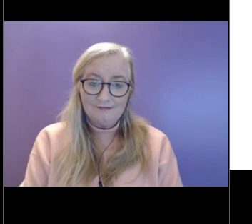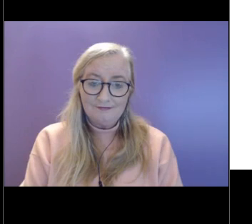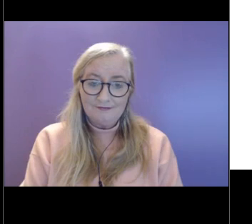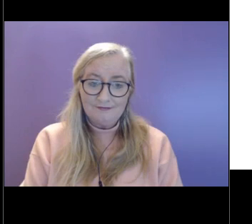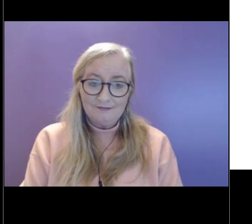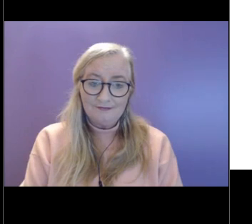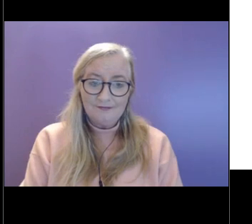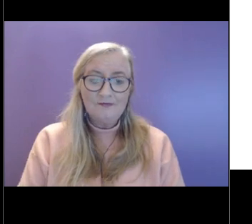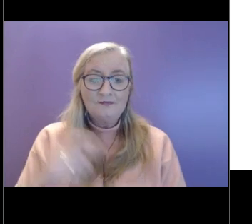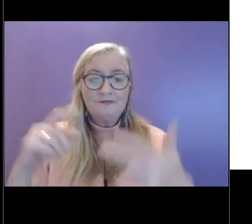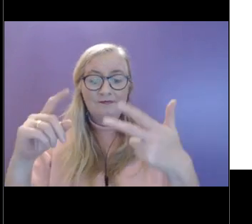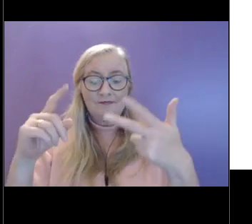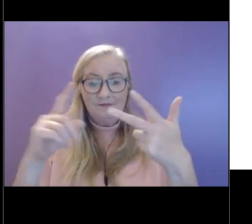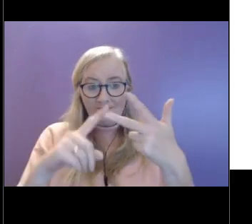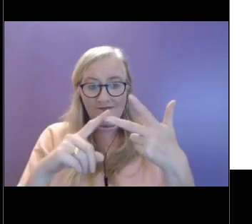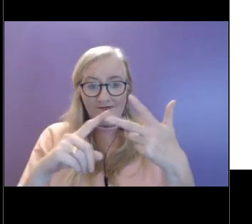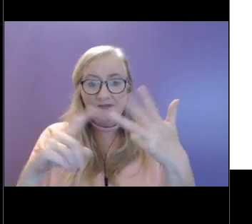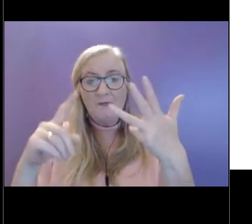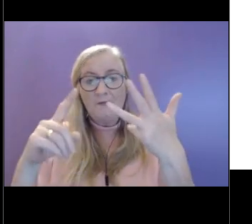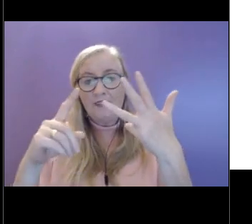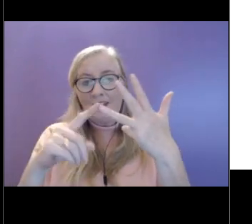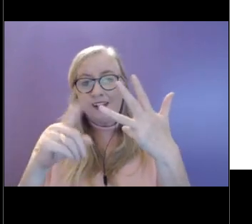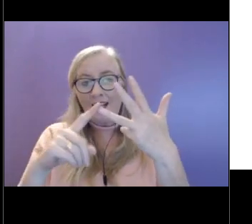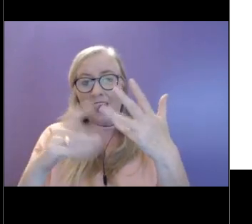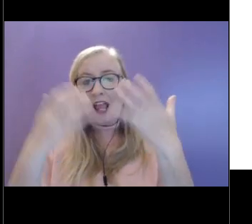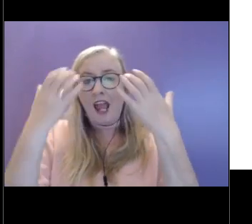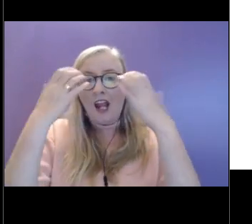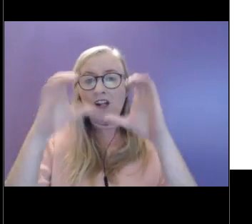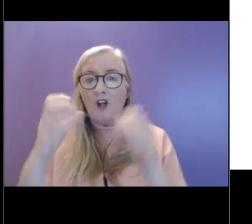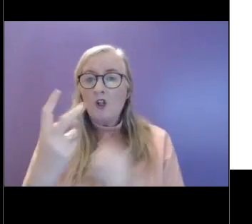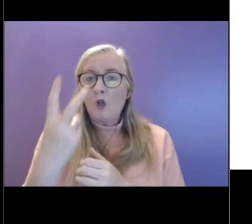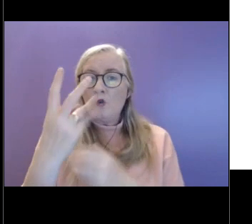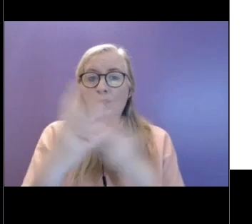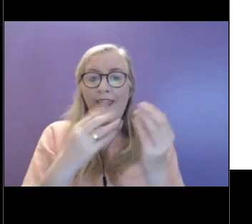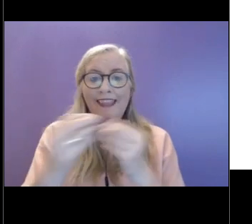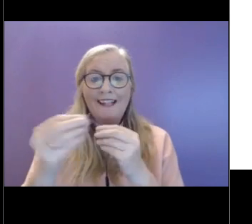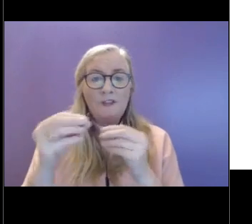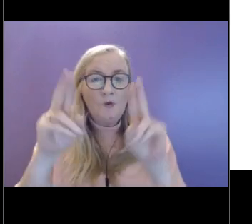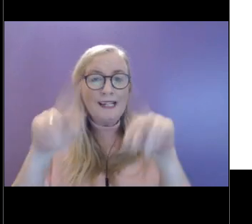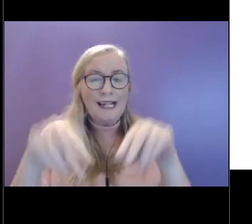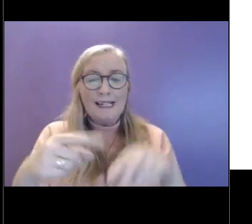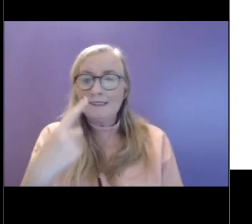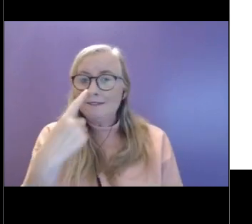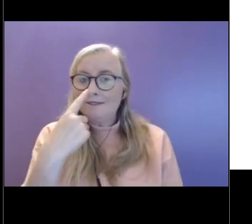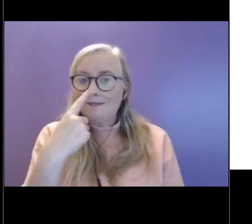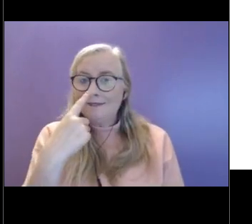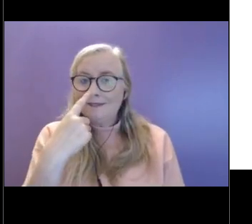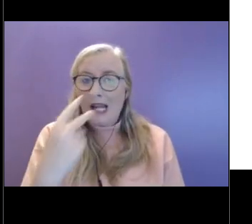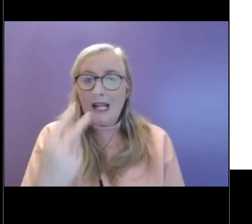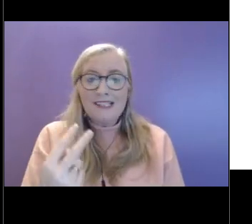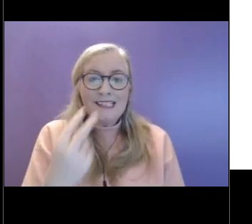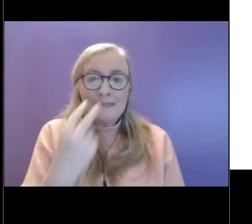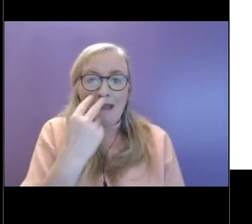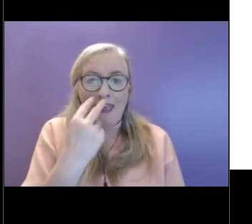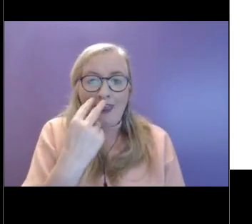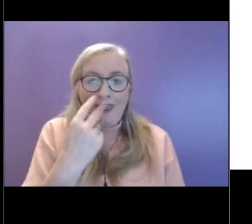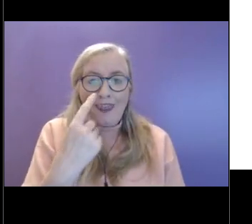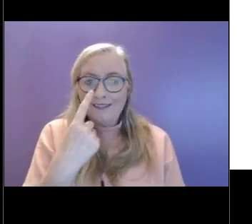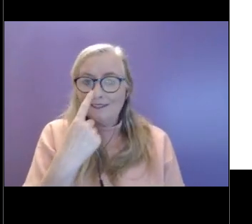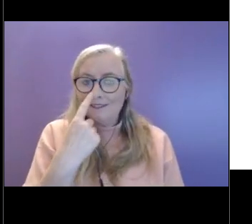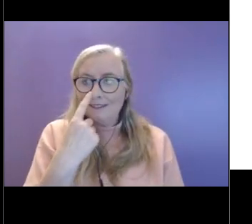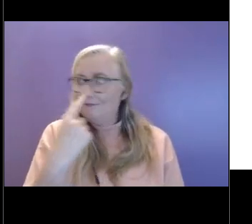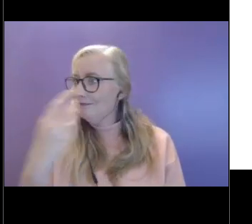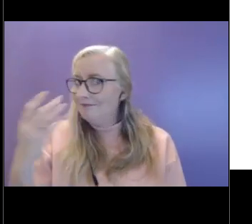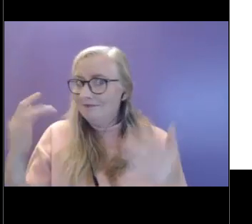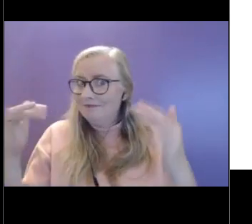Then acknowledging two things that you can smell. These ones get a bit trickier as we go on. So we ask for less of them.